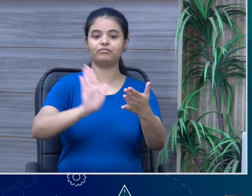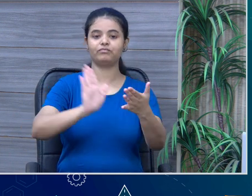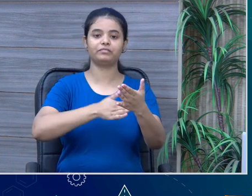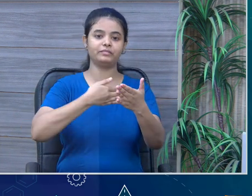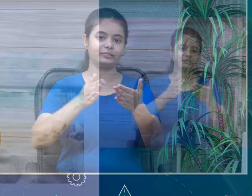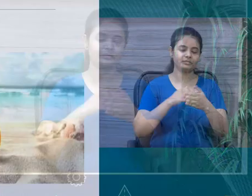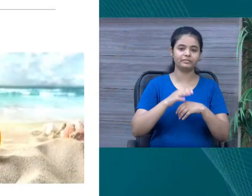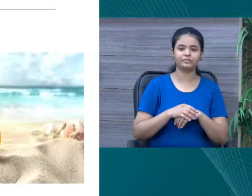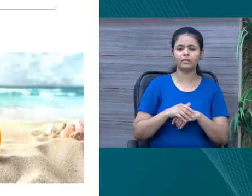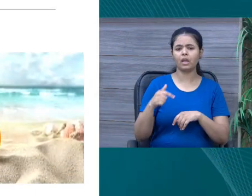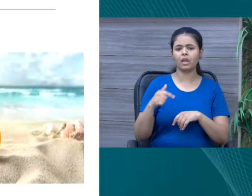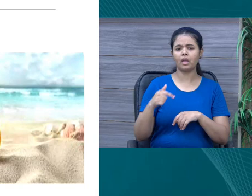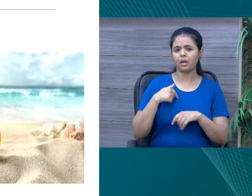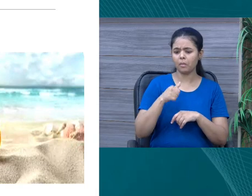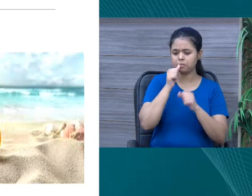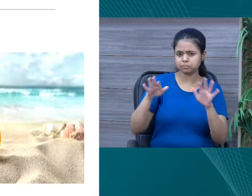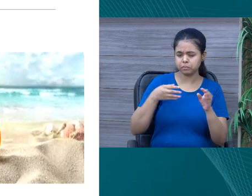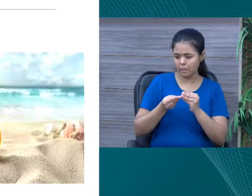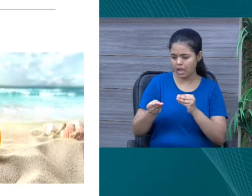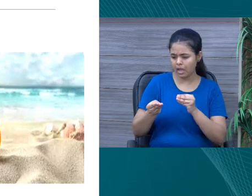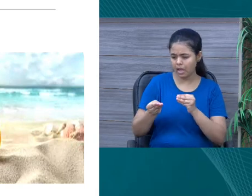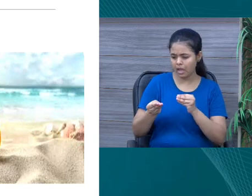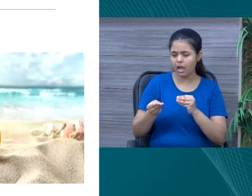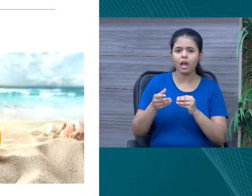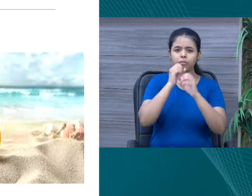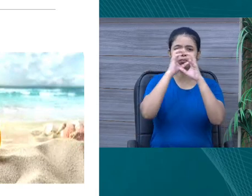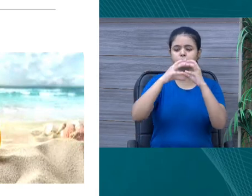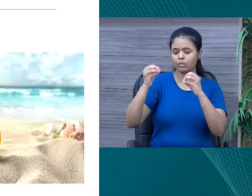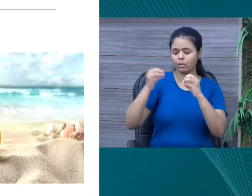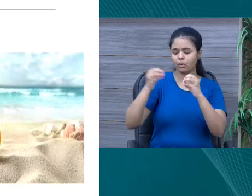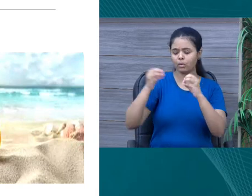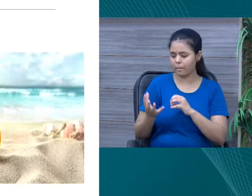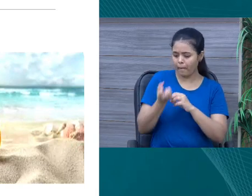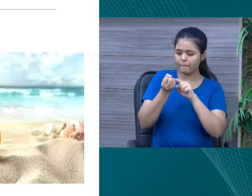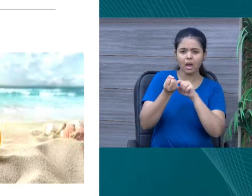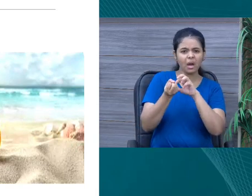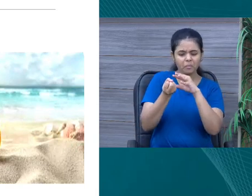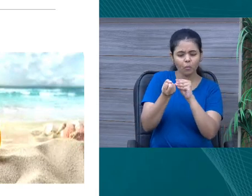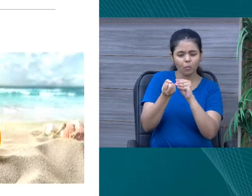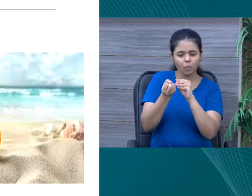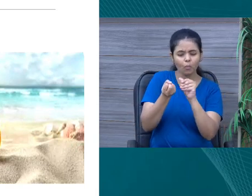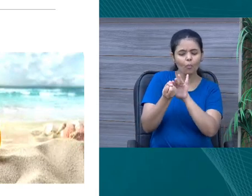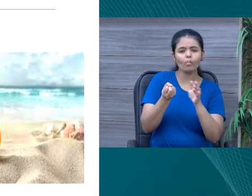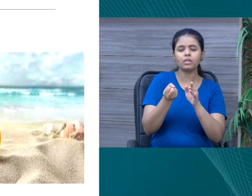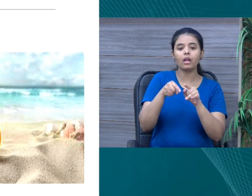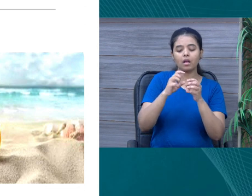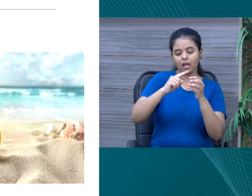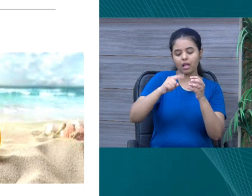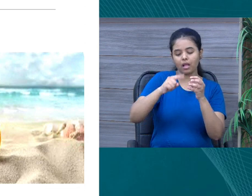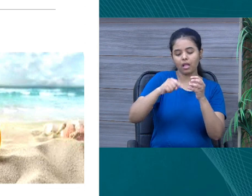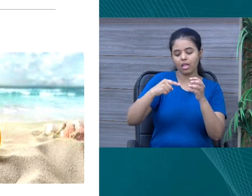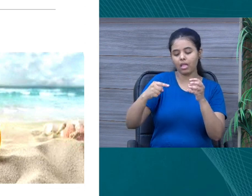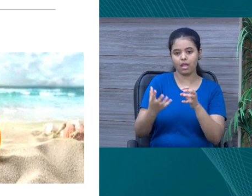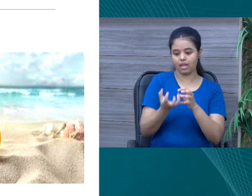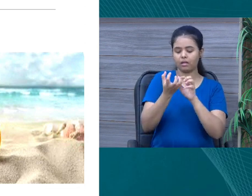I found a shell, a curly one lying on a sand. I picked it